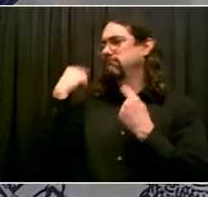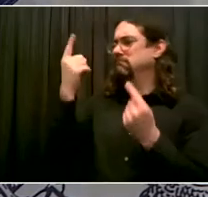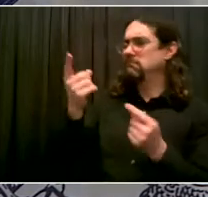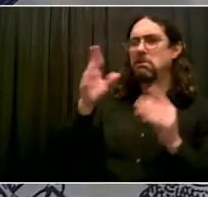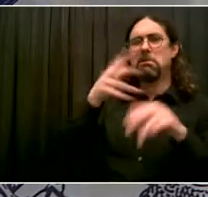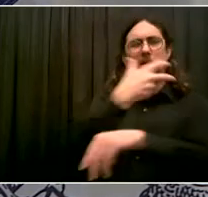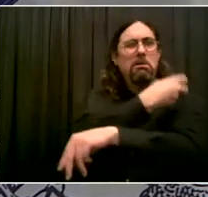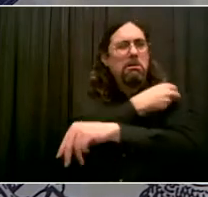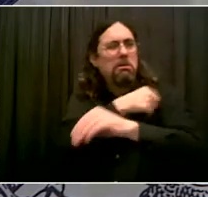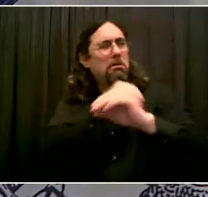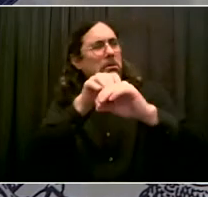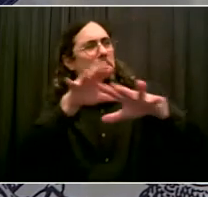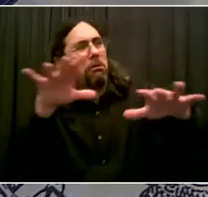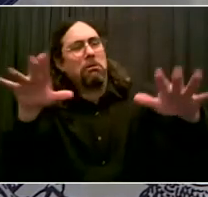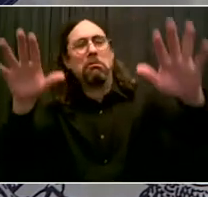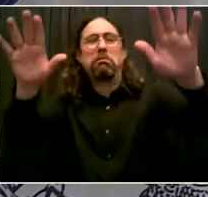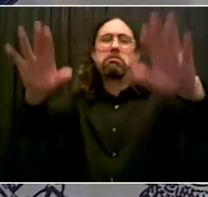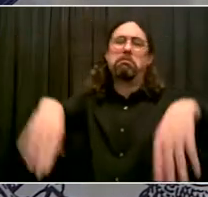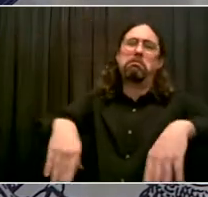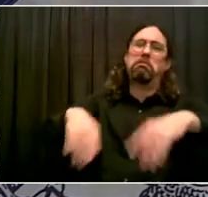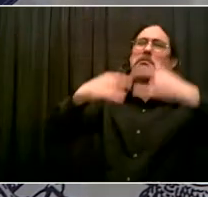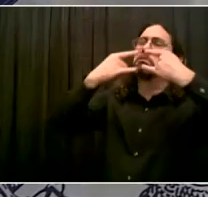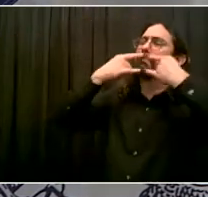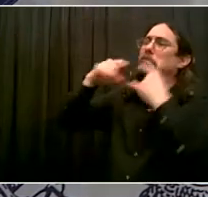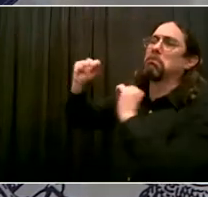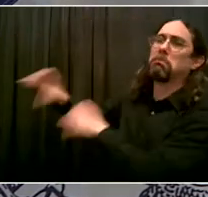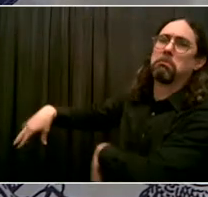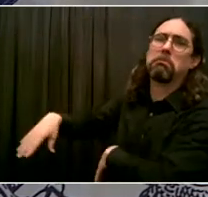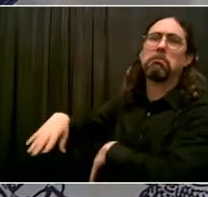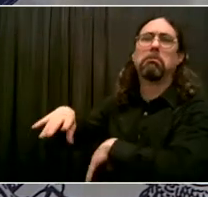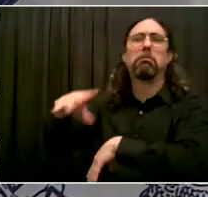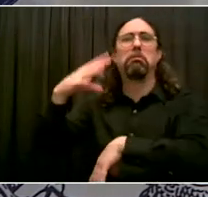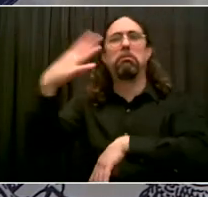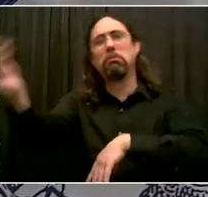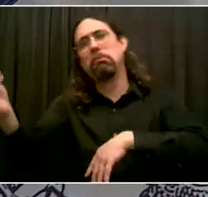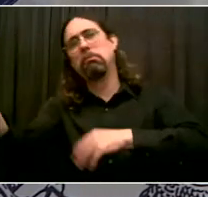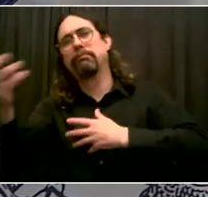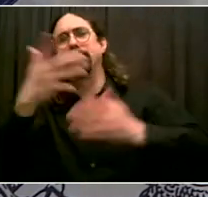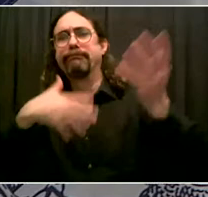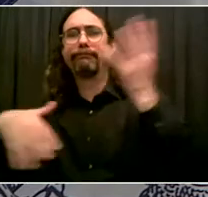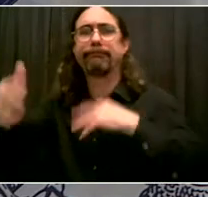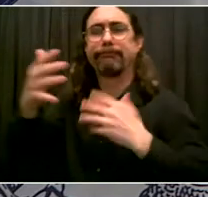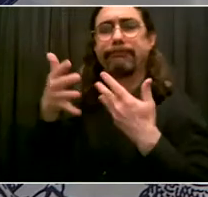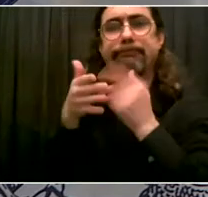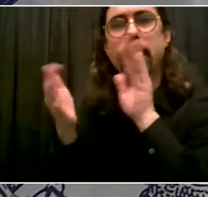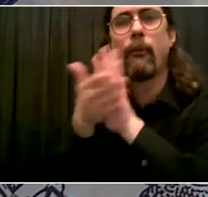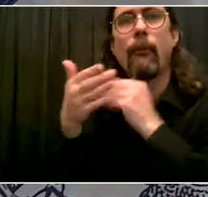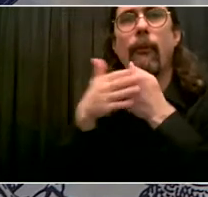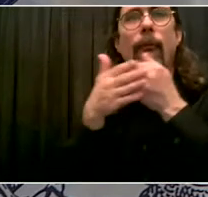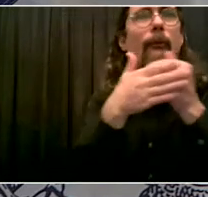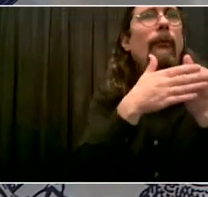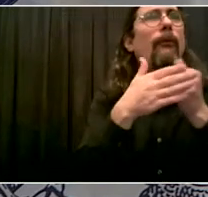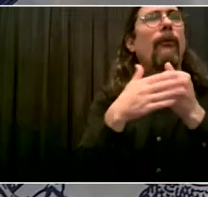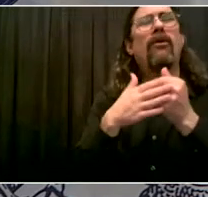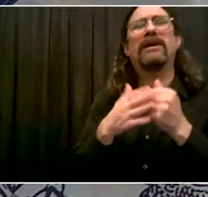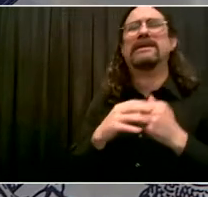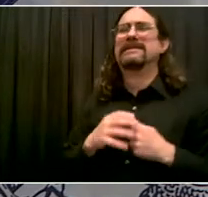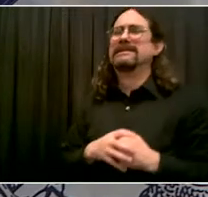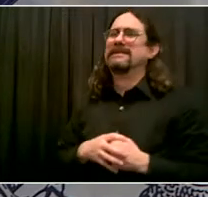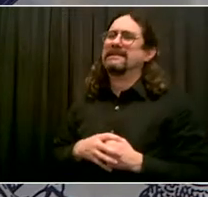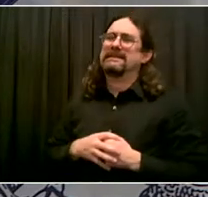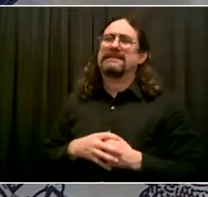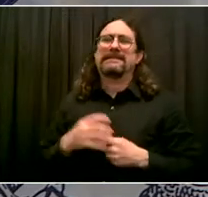hell and have not forgotten it and are being careful and cautious. To your statistical point,